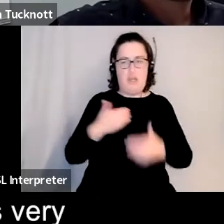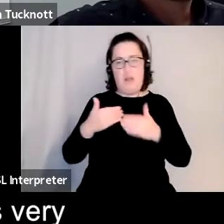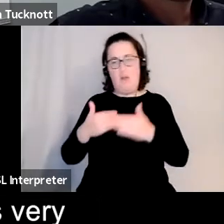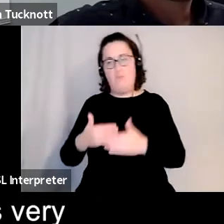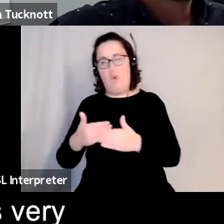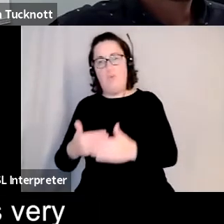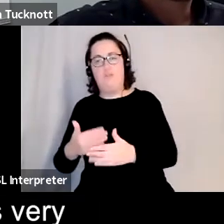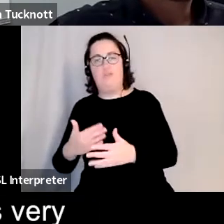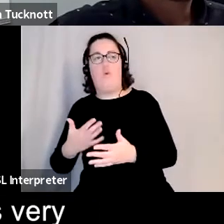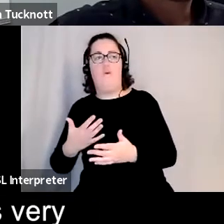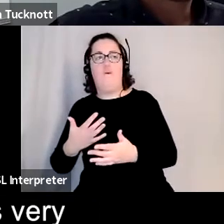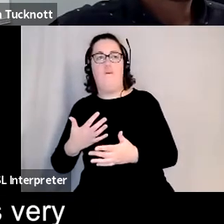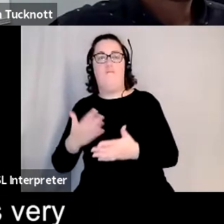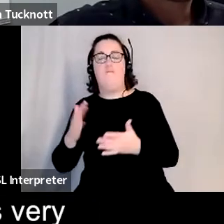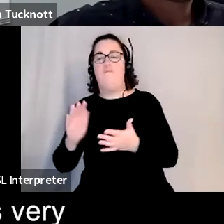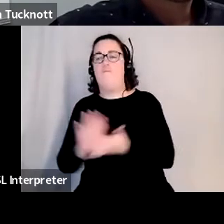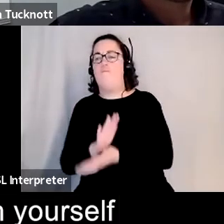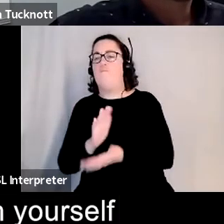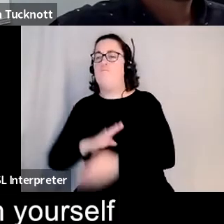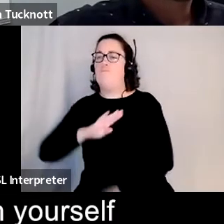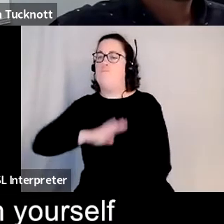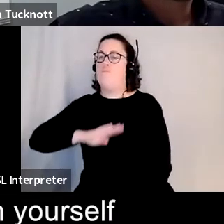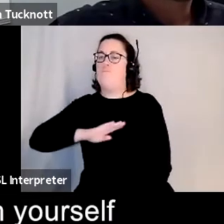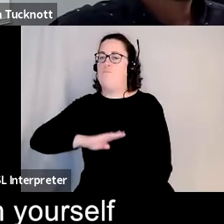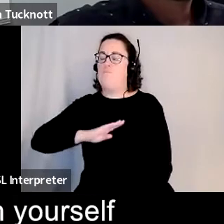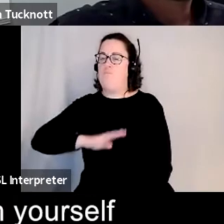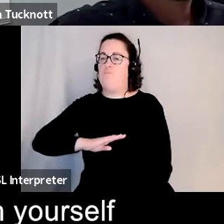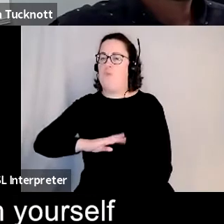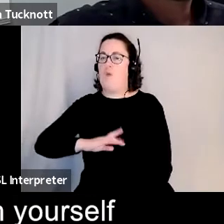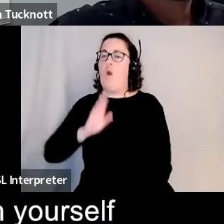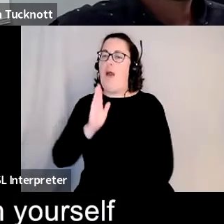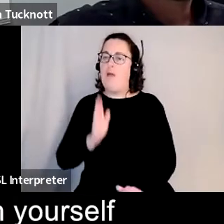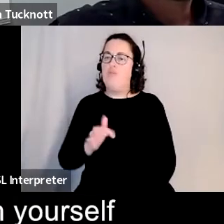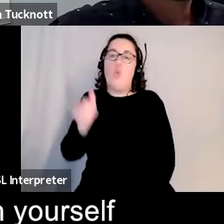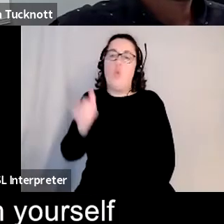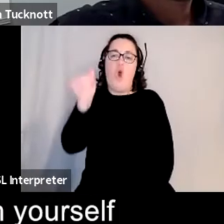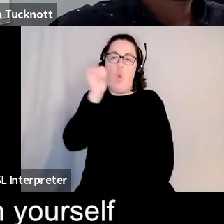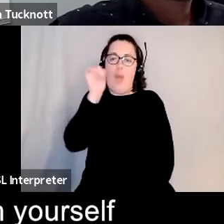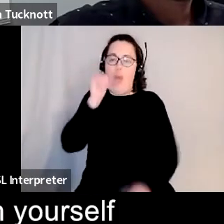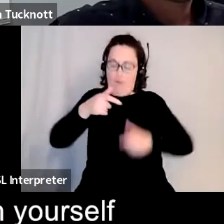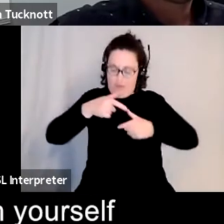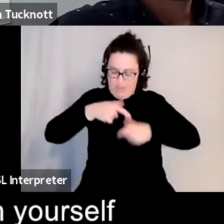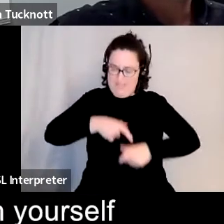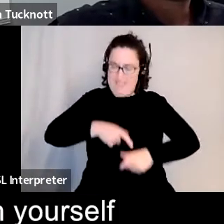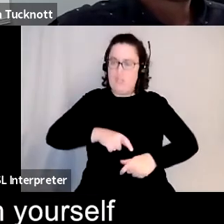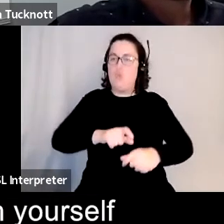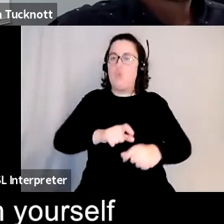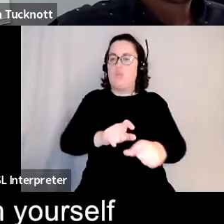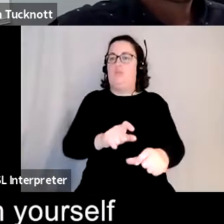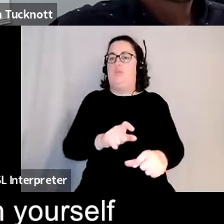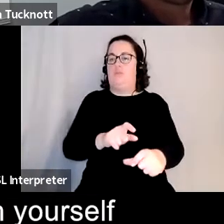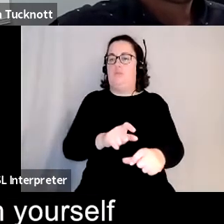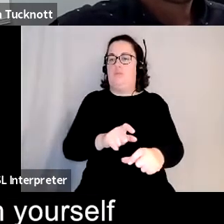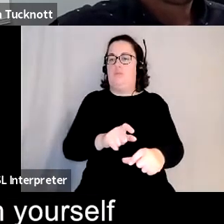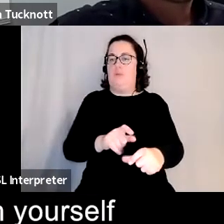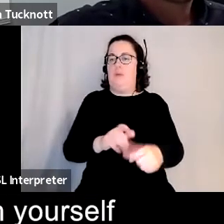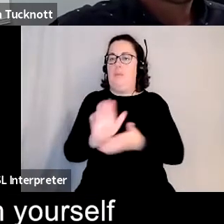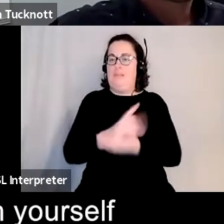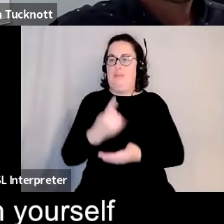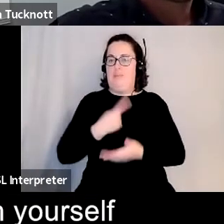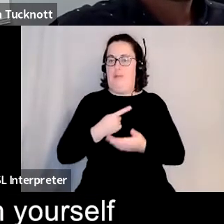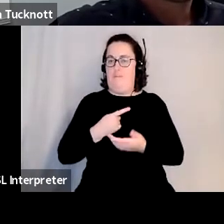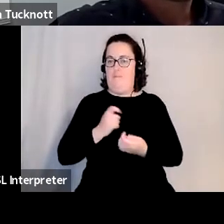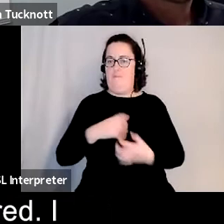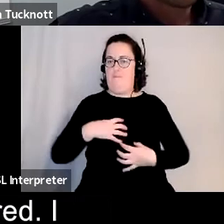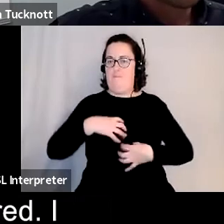continuing thing that you have to be aware of and keep an eye on in yourself and adjust each